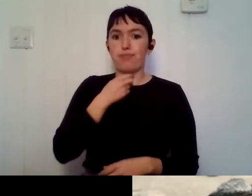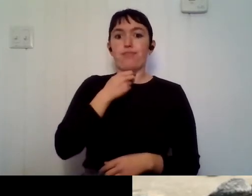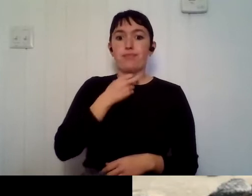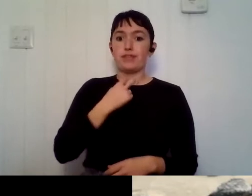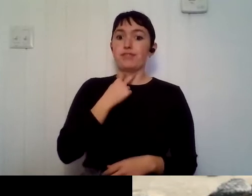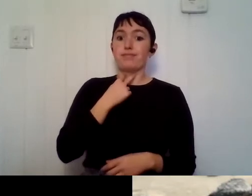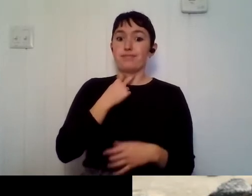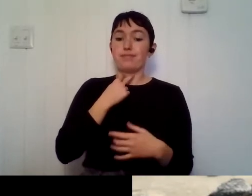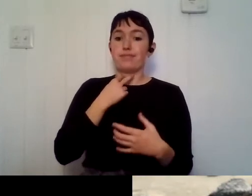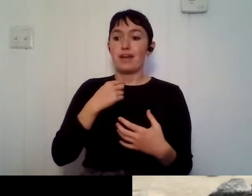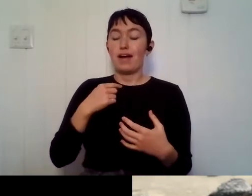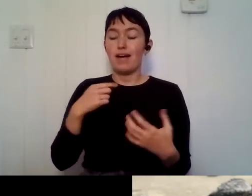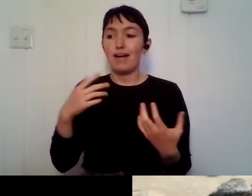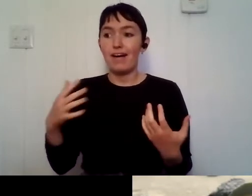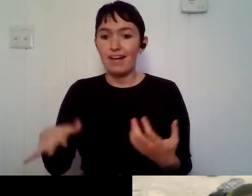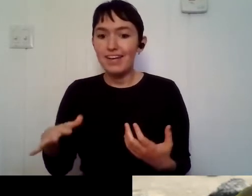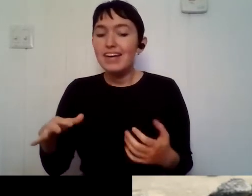carrots anymore while driving.